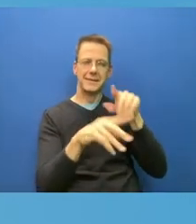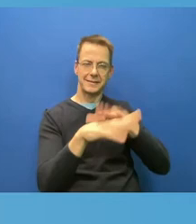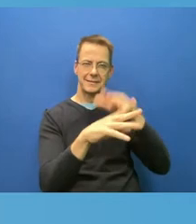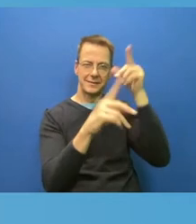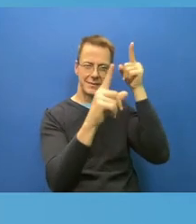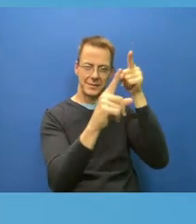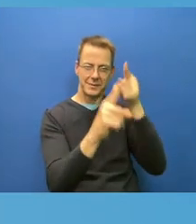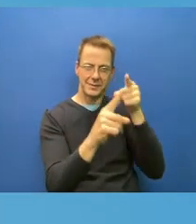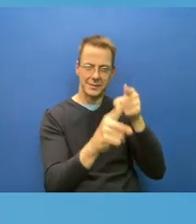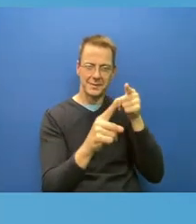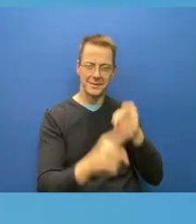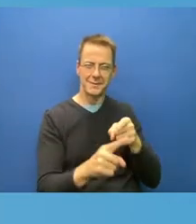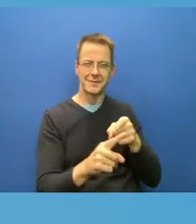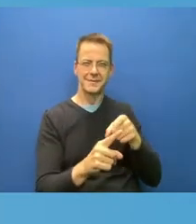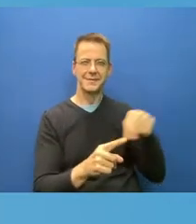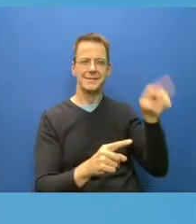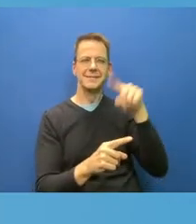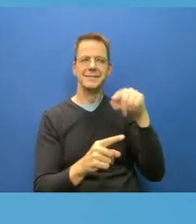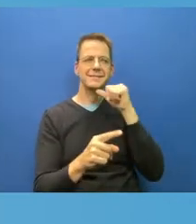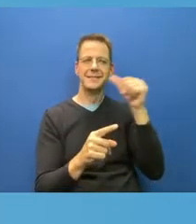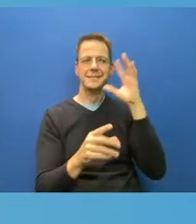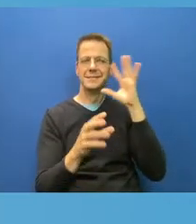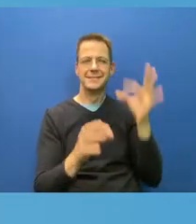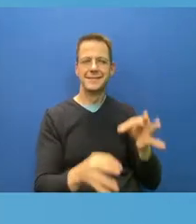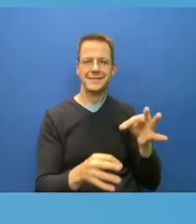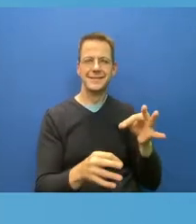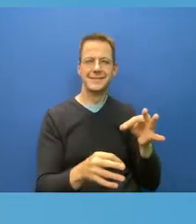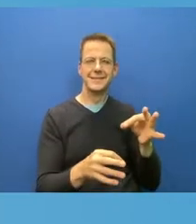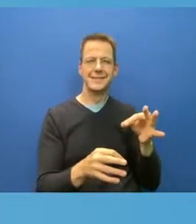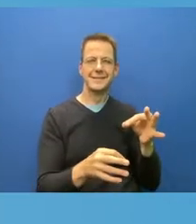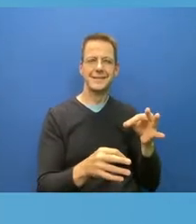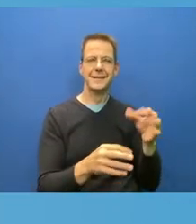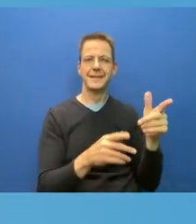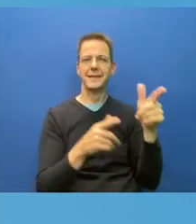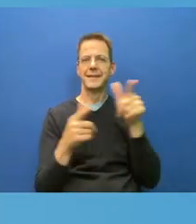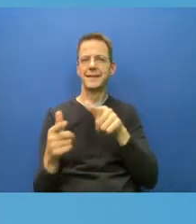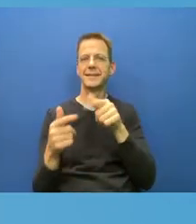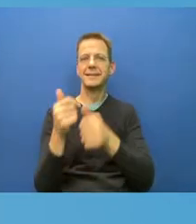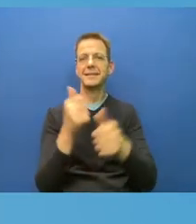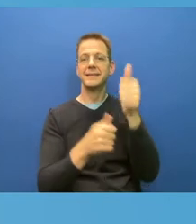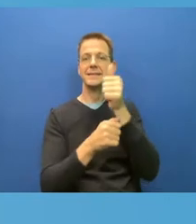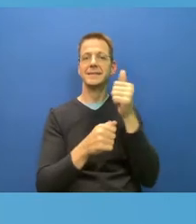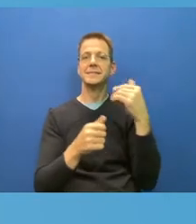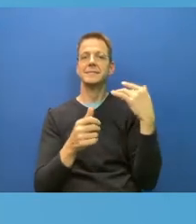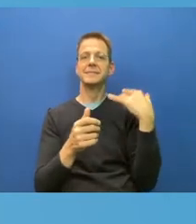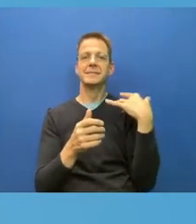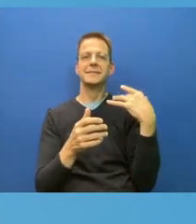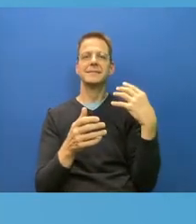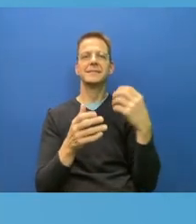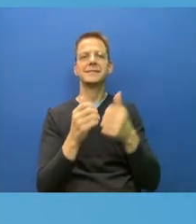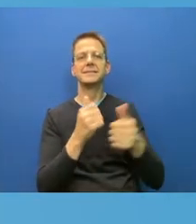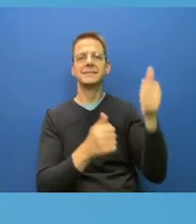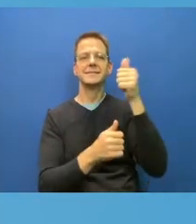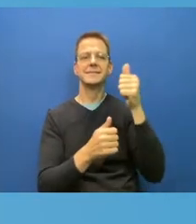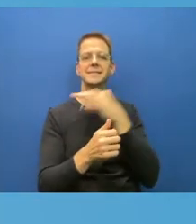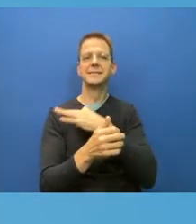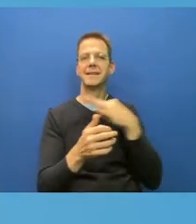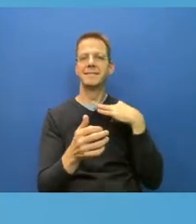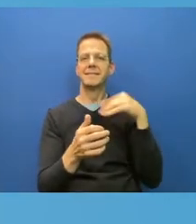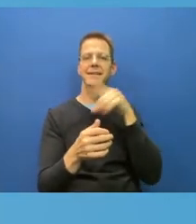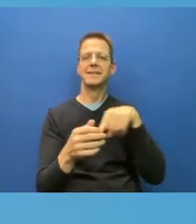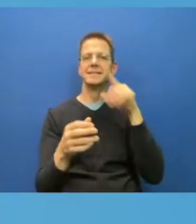policy development and implementation on such a controversial issue as a pandemic, this is exactly where you end up.